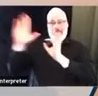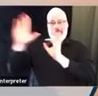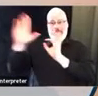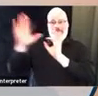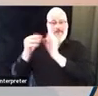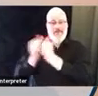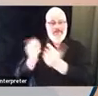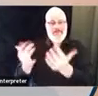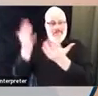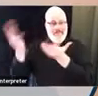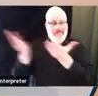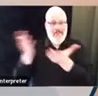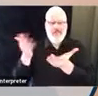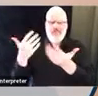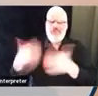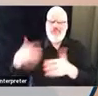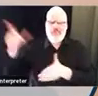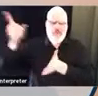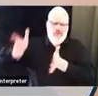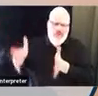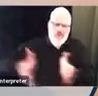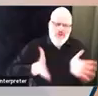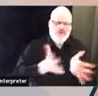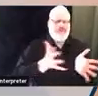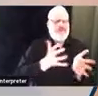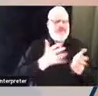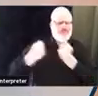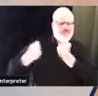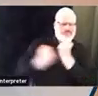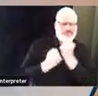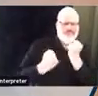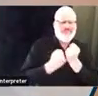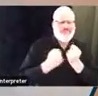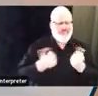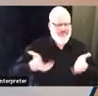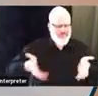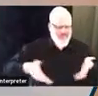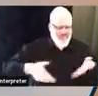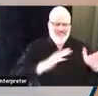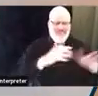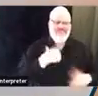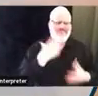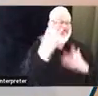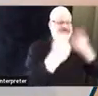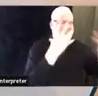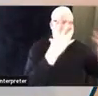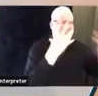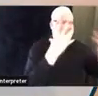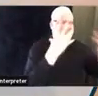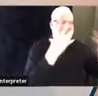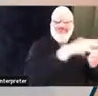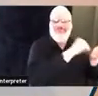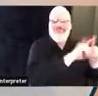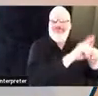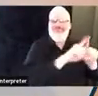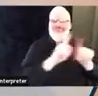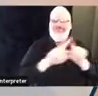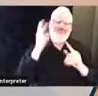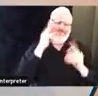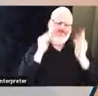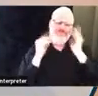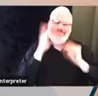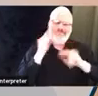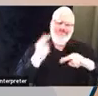seek out the educational opportunity that we could. Back then, my initial training came from the Illinois Fire